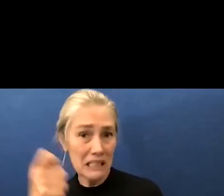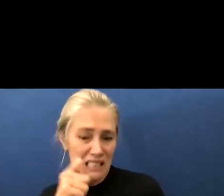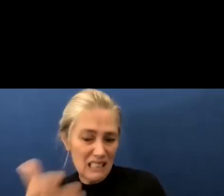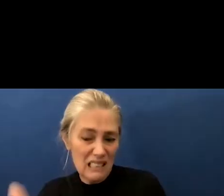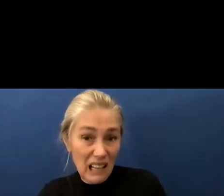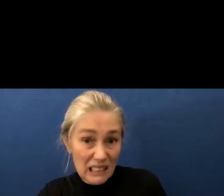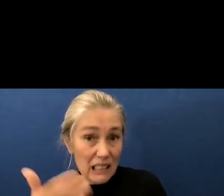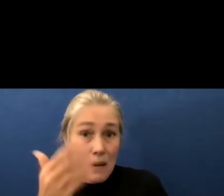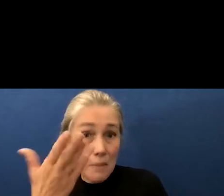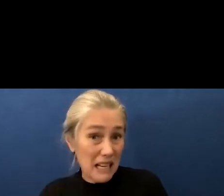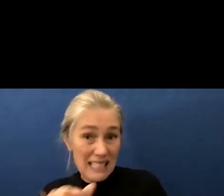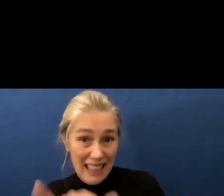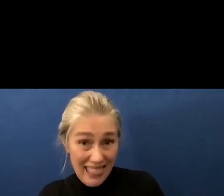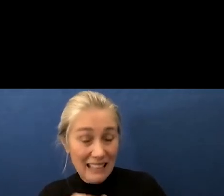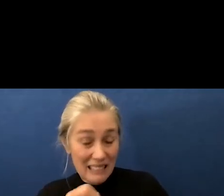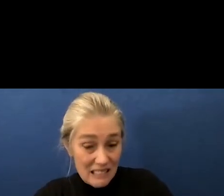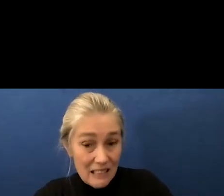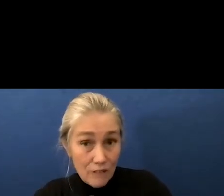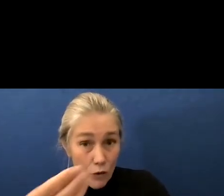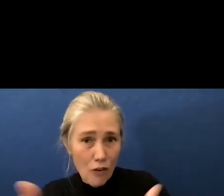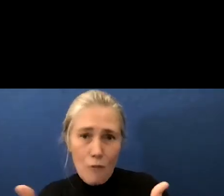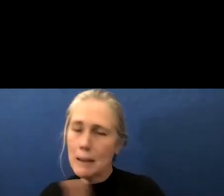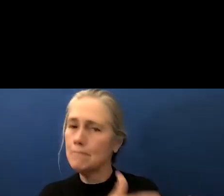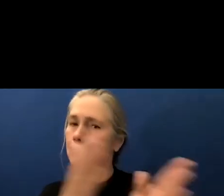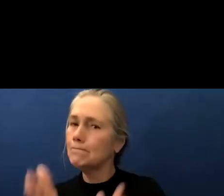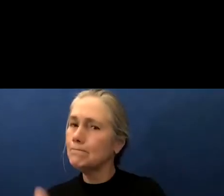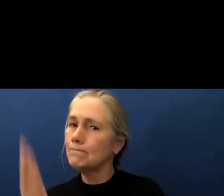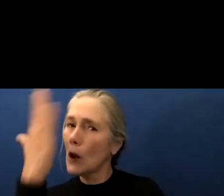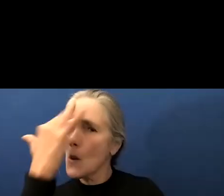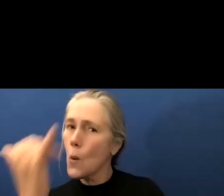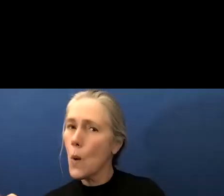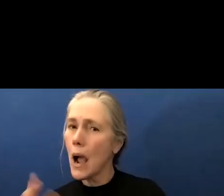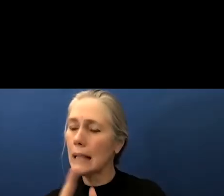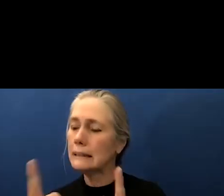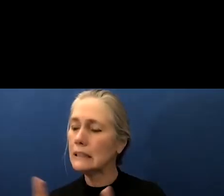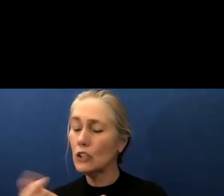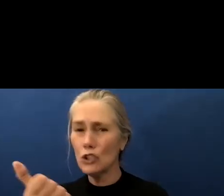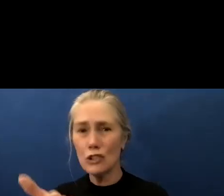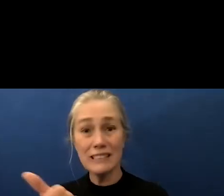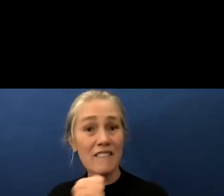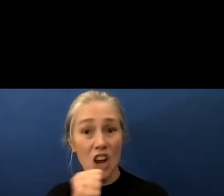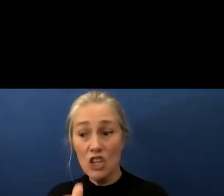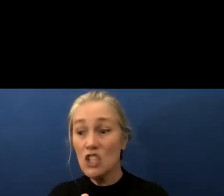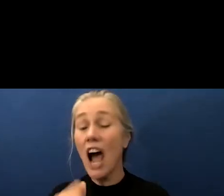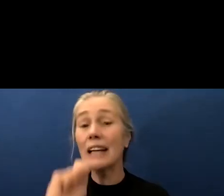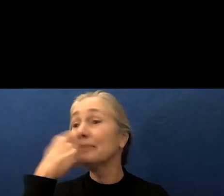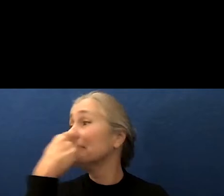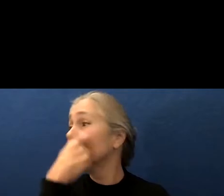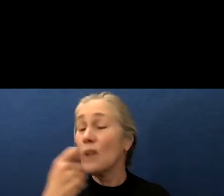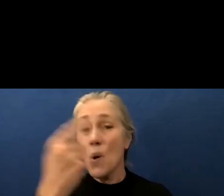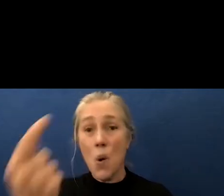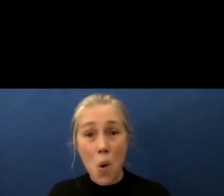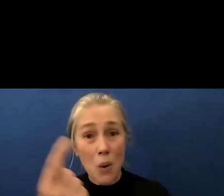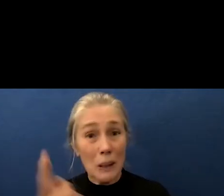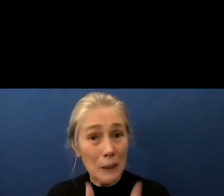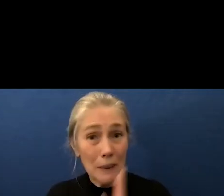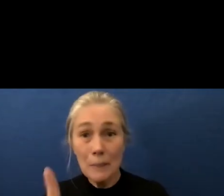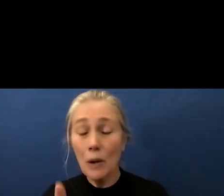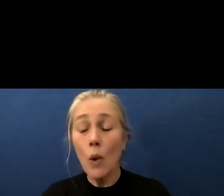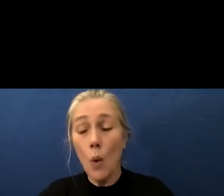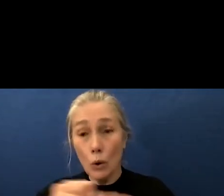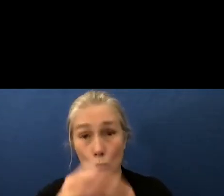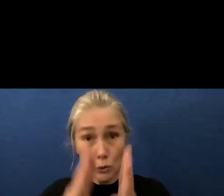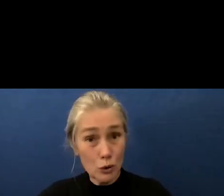this leads me to my next question why is the district now doing some random testing of only the non-vaccinated students